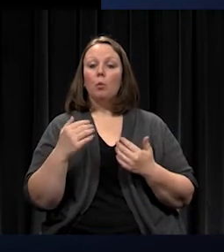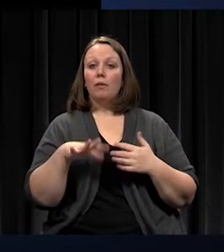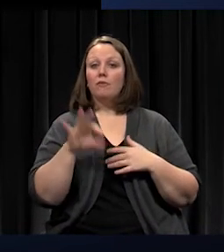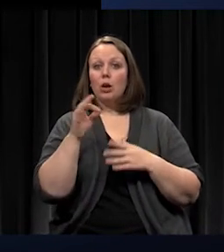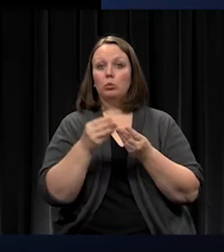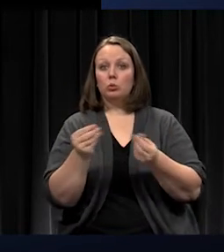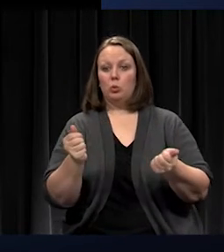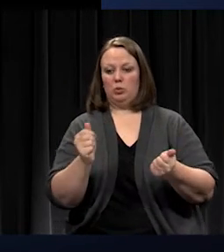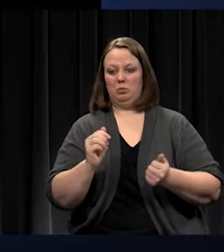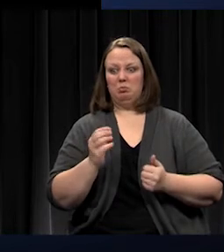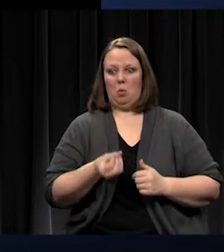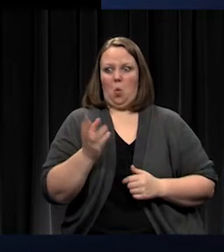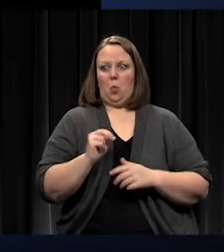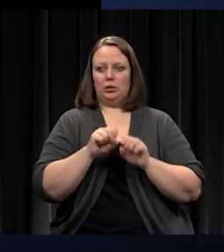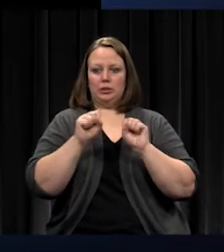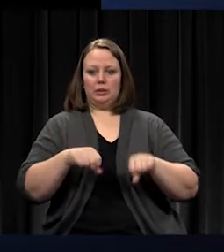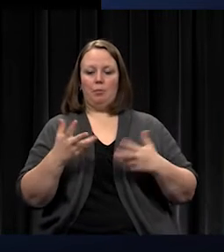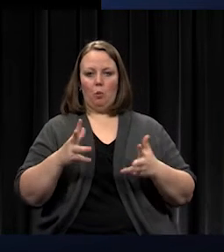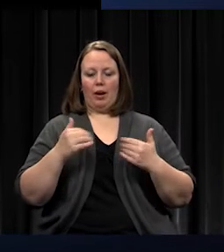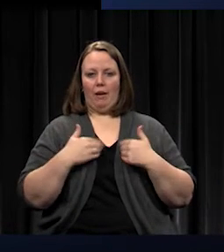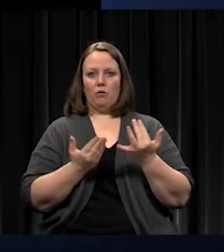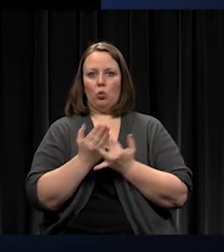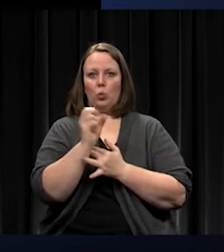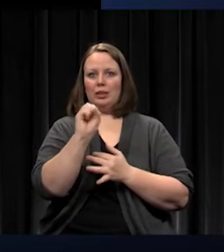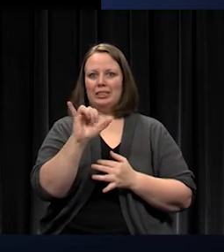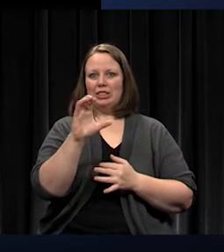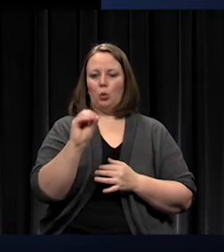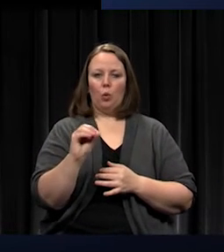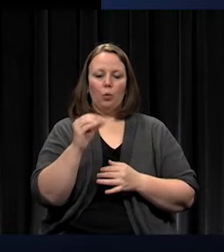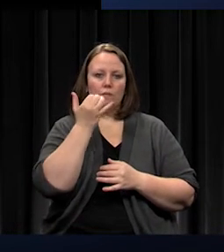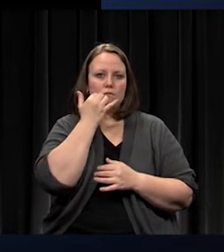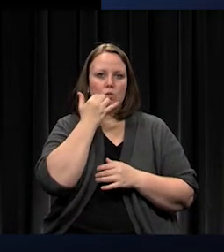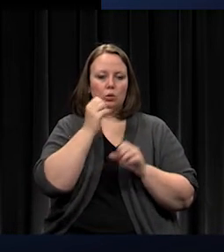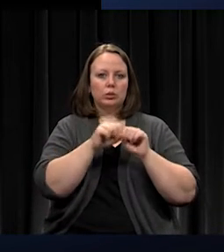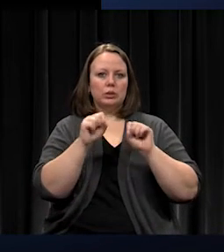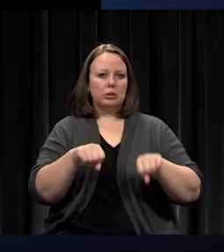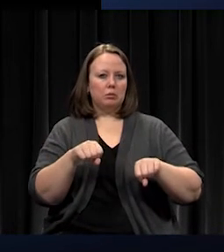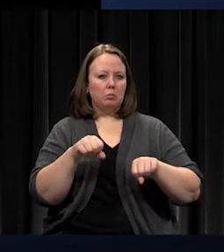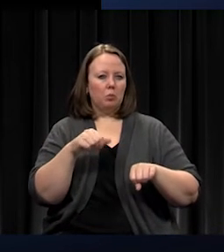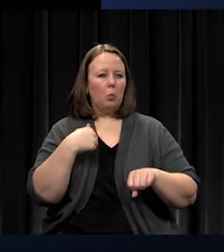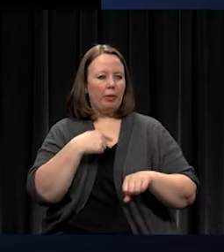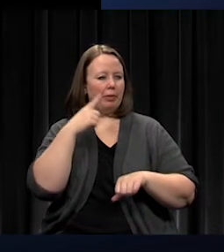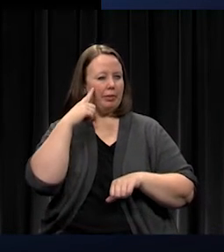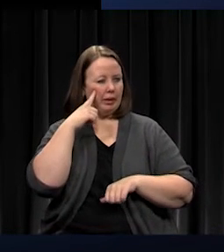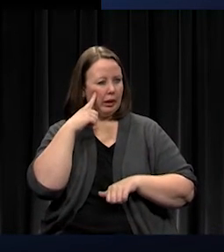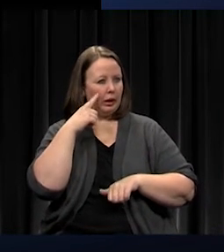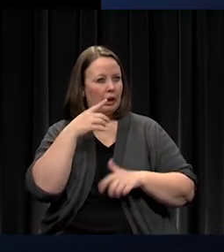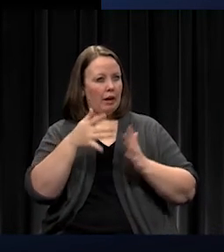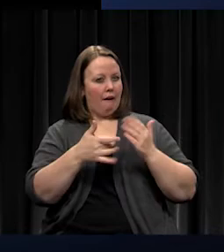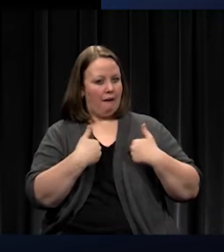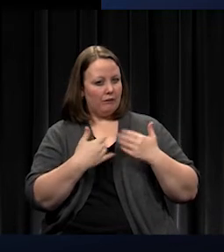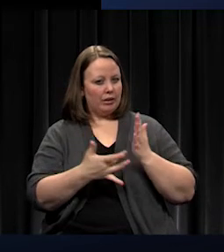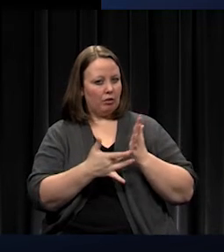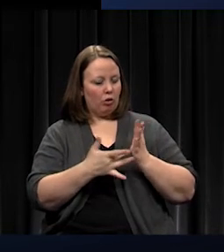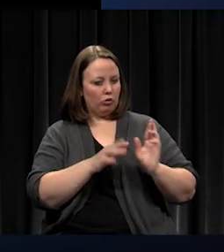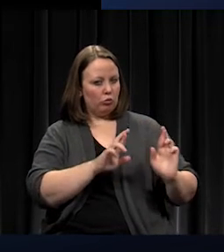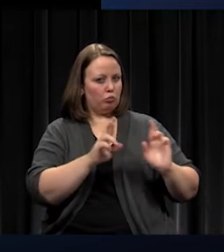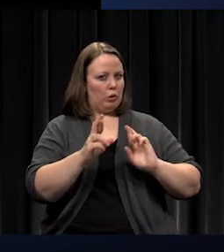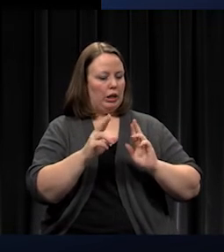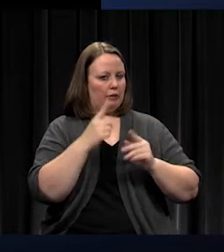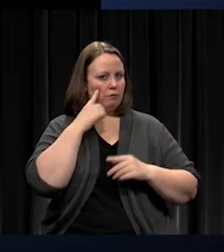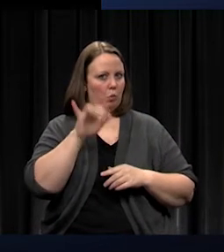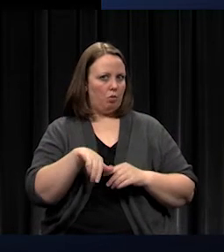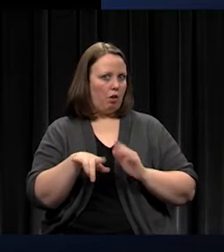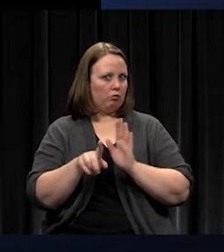IP phone system. We believe we can accommodate a panic type alarm using technology we already have. The one that is untouched currently